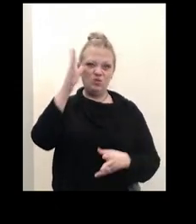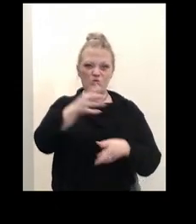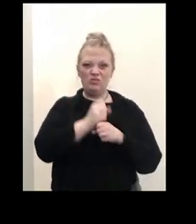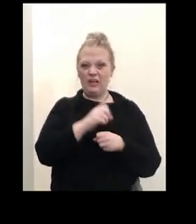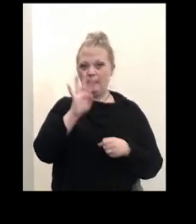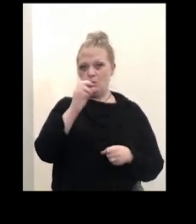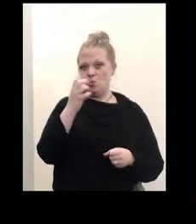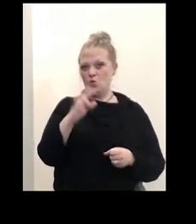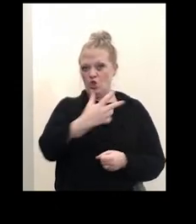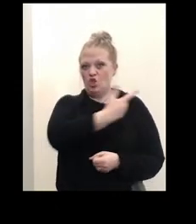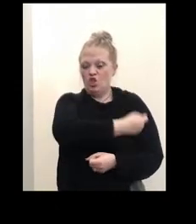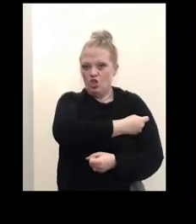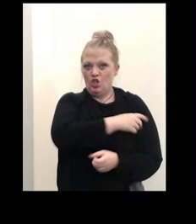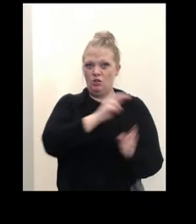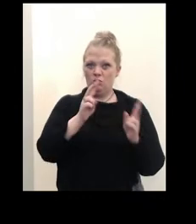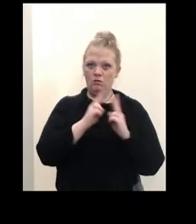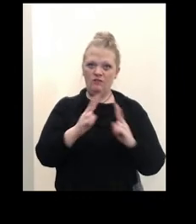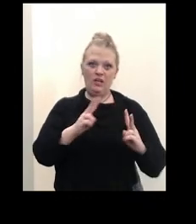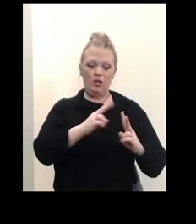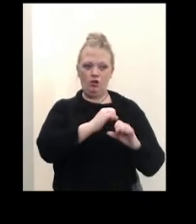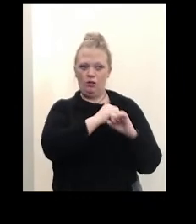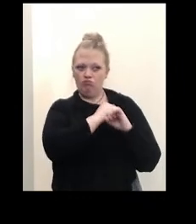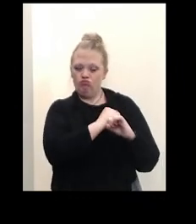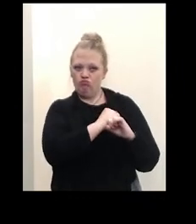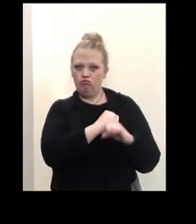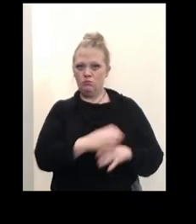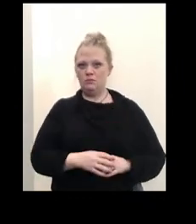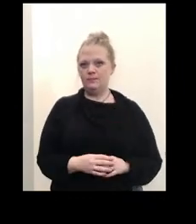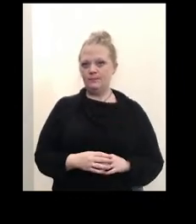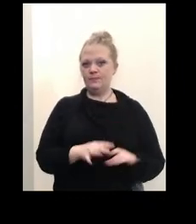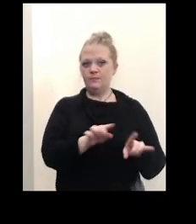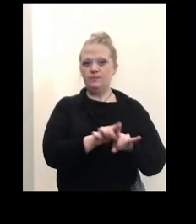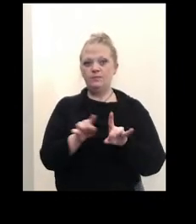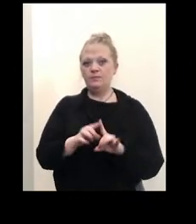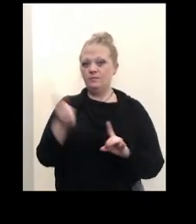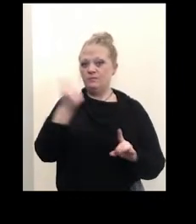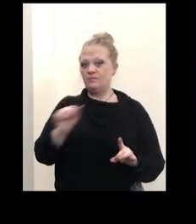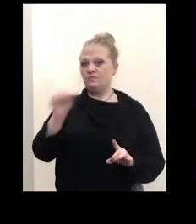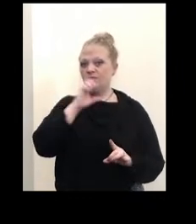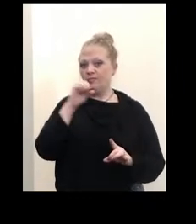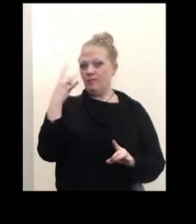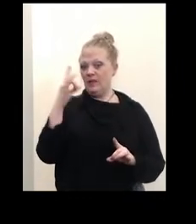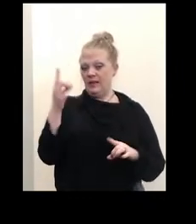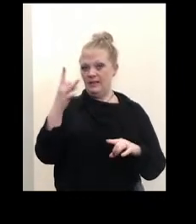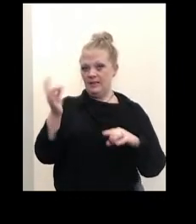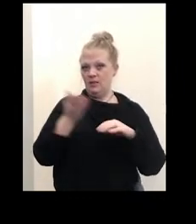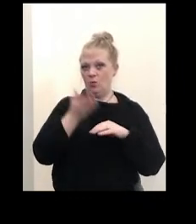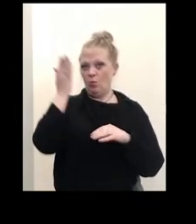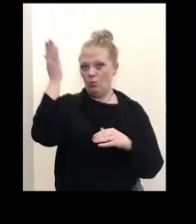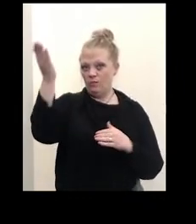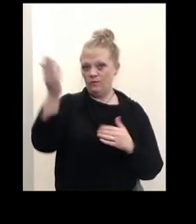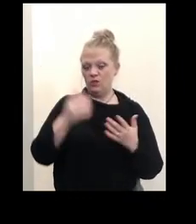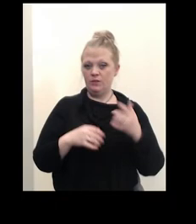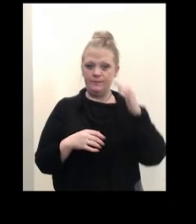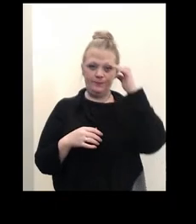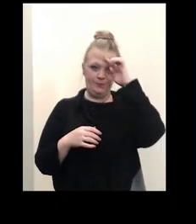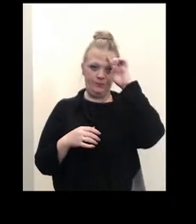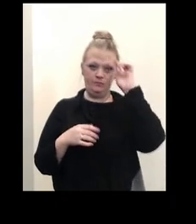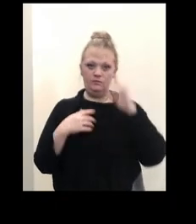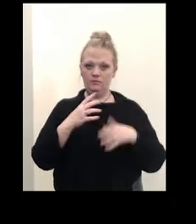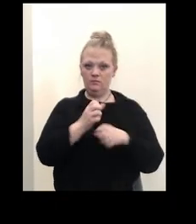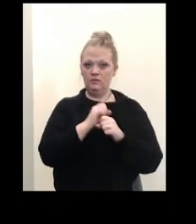dose. It is very protective. Also anybody who is 18 years or older who received their second